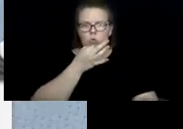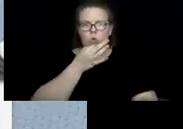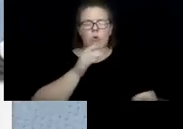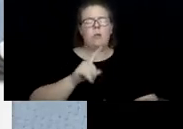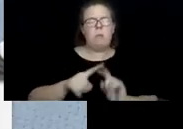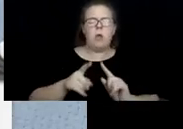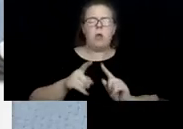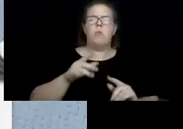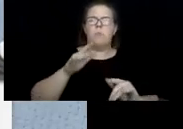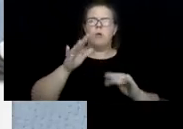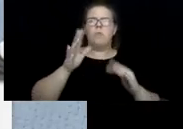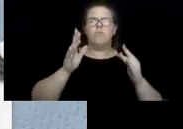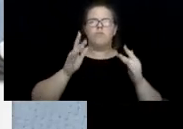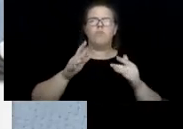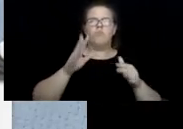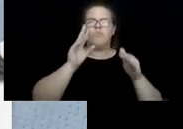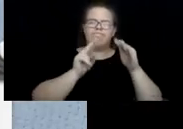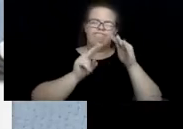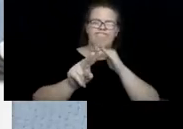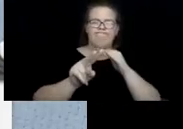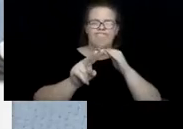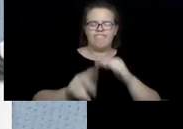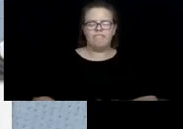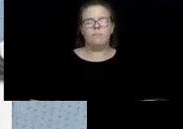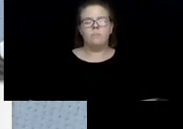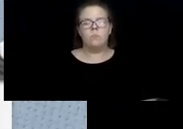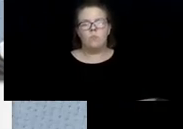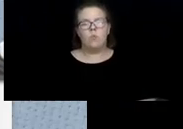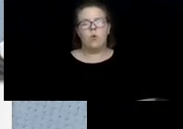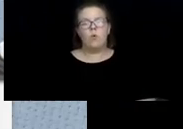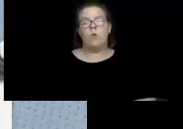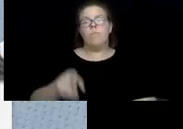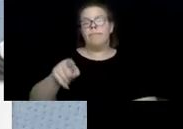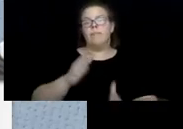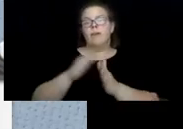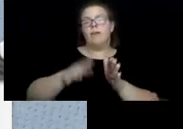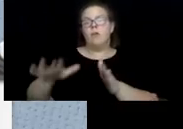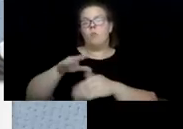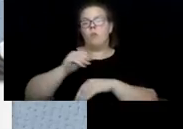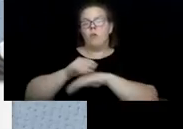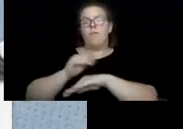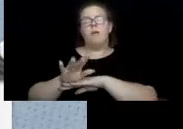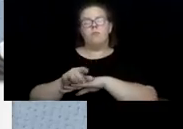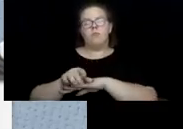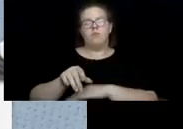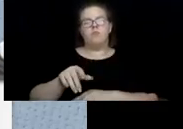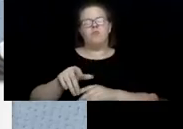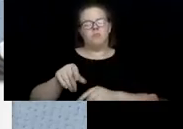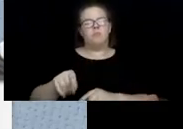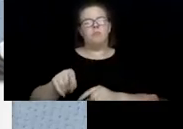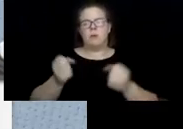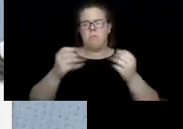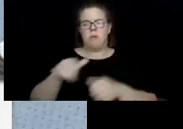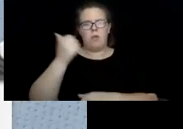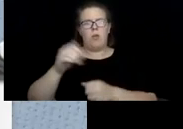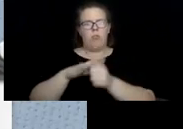looking ahead at it. So our neighborhood advisors, uh, signature program in many other counties, the work that they do, helping